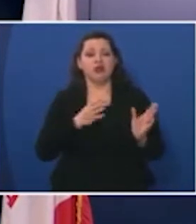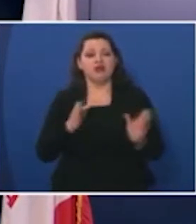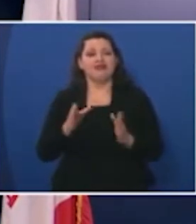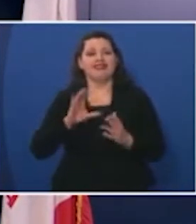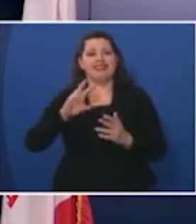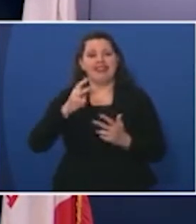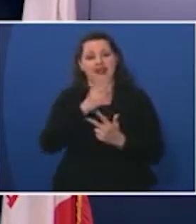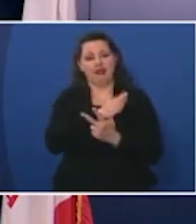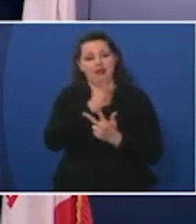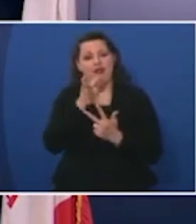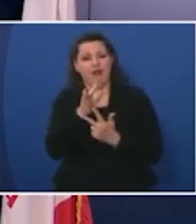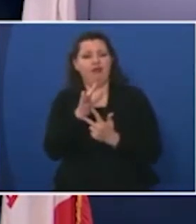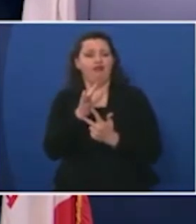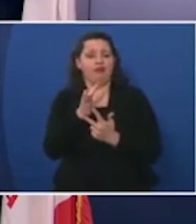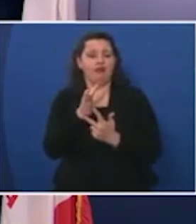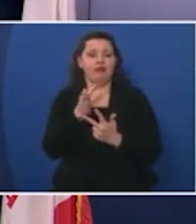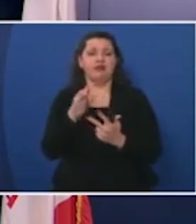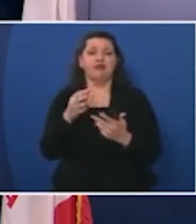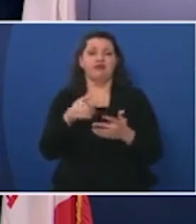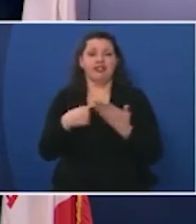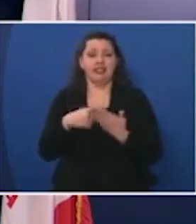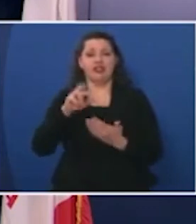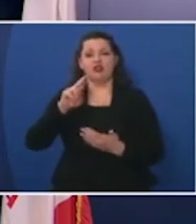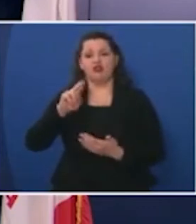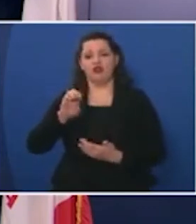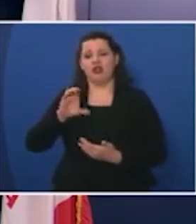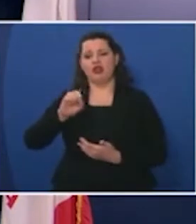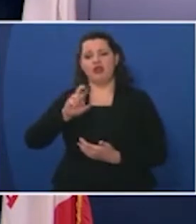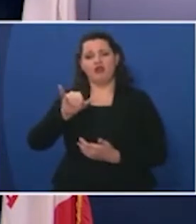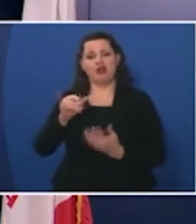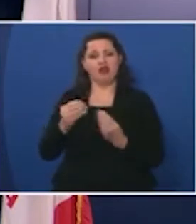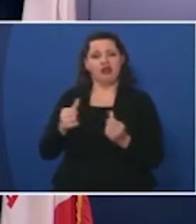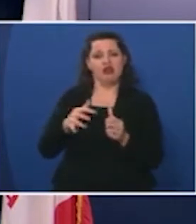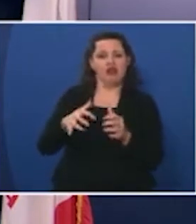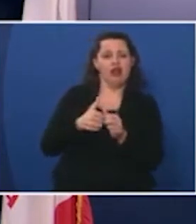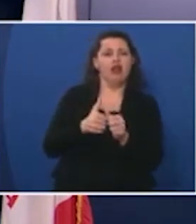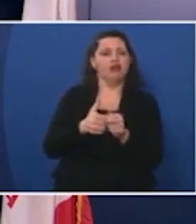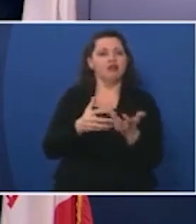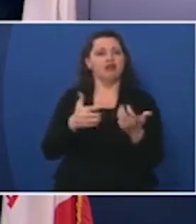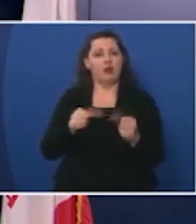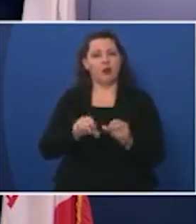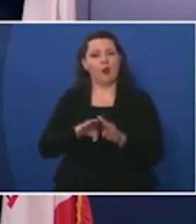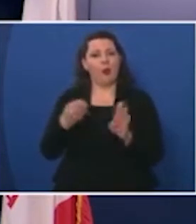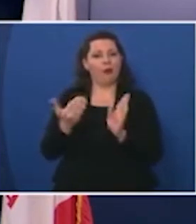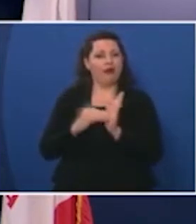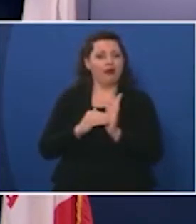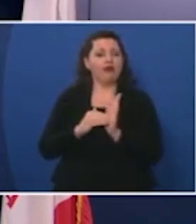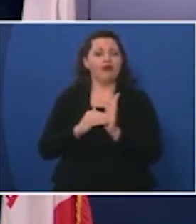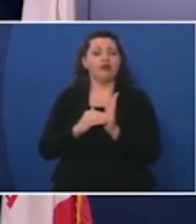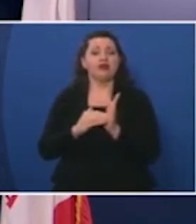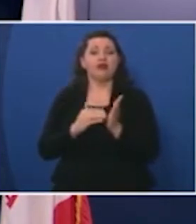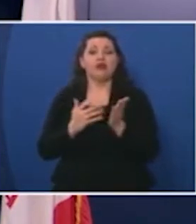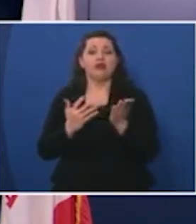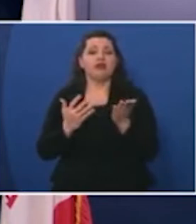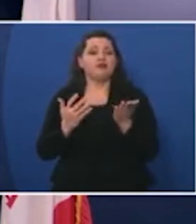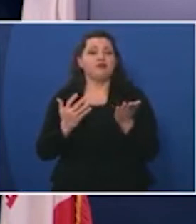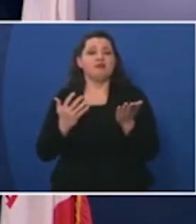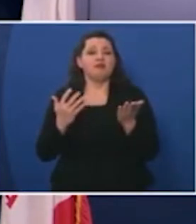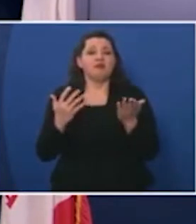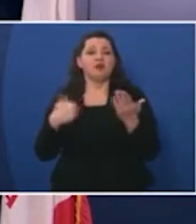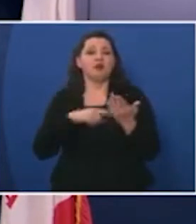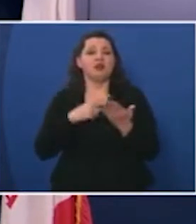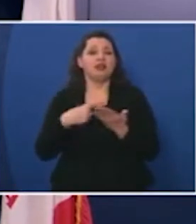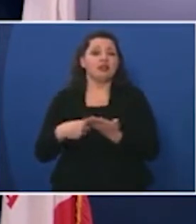second phase and we're talking about recovery and starting to begin to open up iowa we're talking about the um how